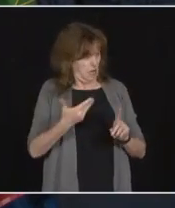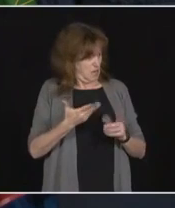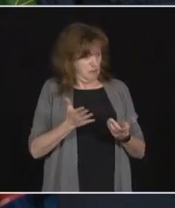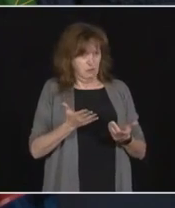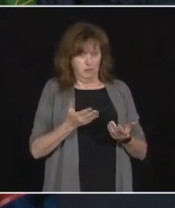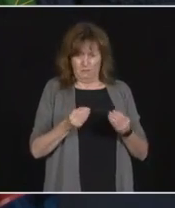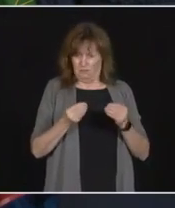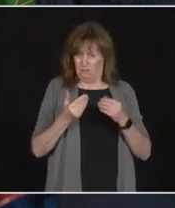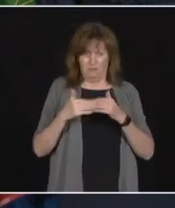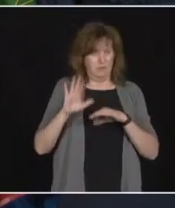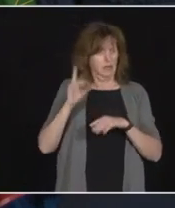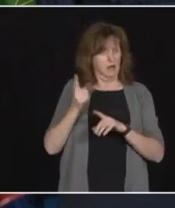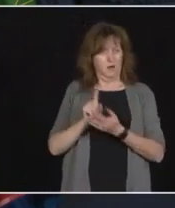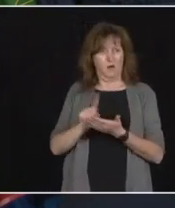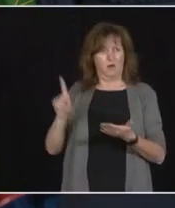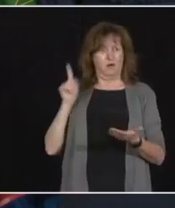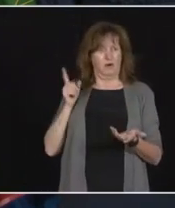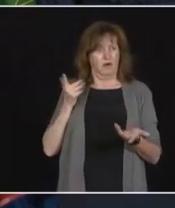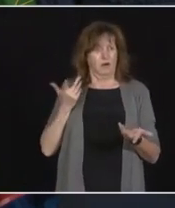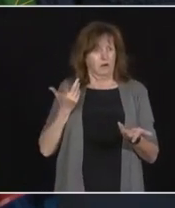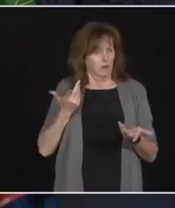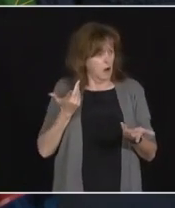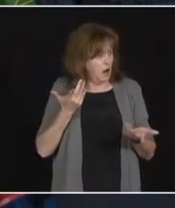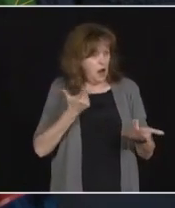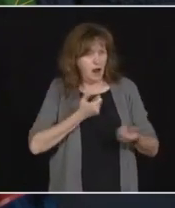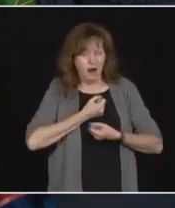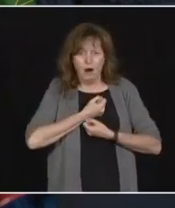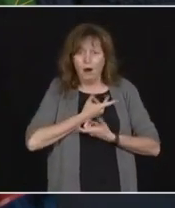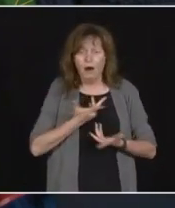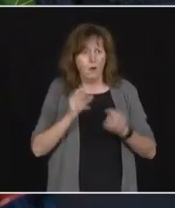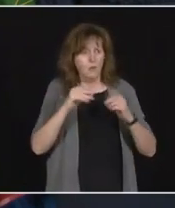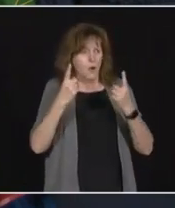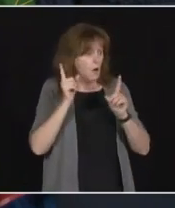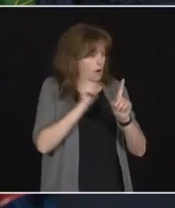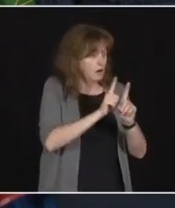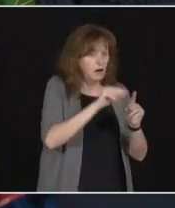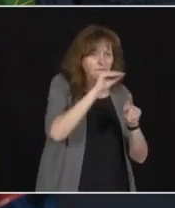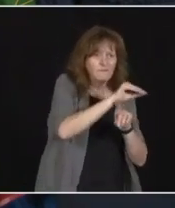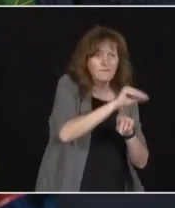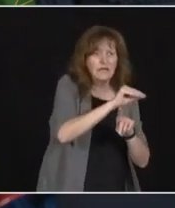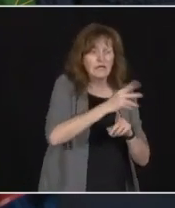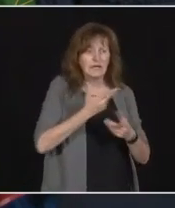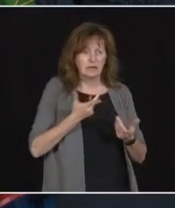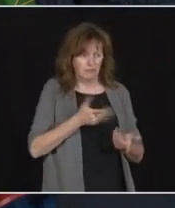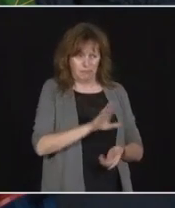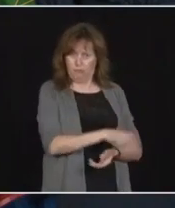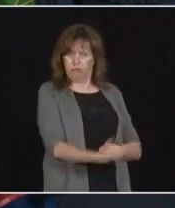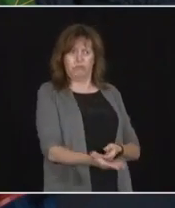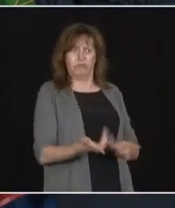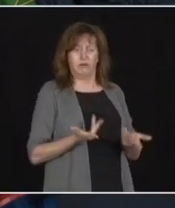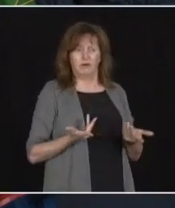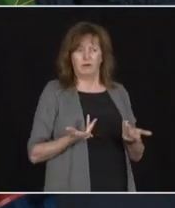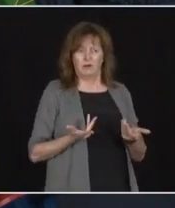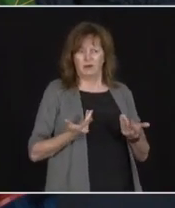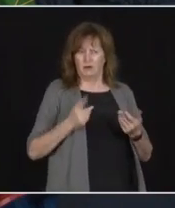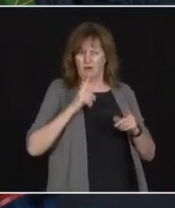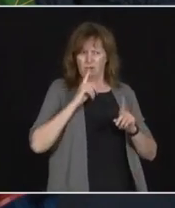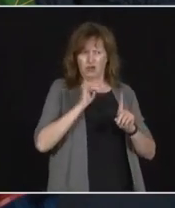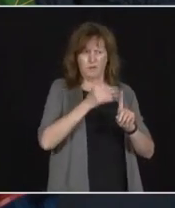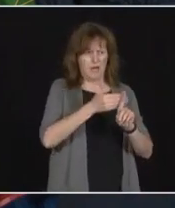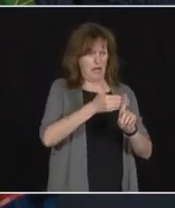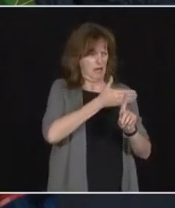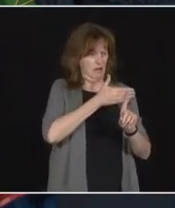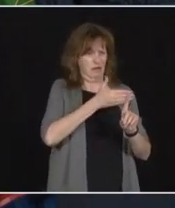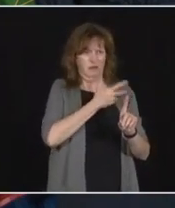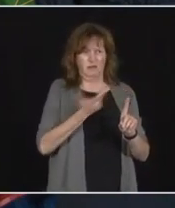caused by malnutrition. Surely there were signs and, you the Army medical teams are in